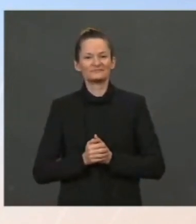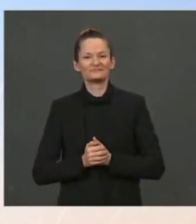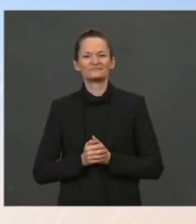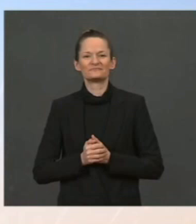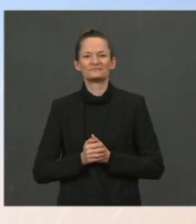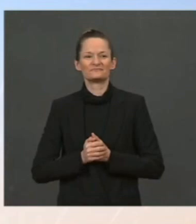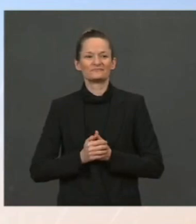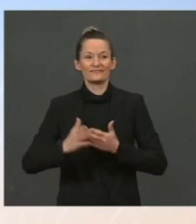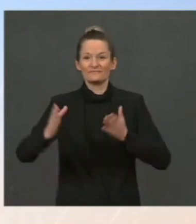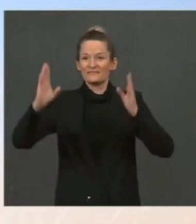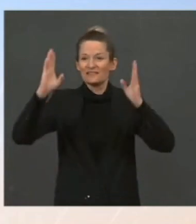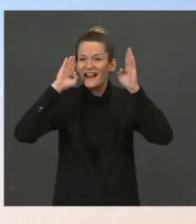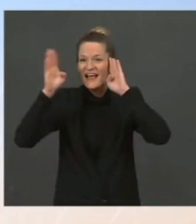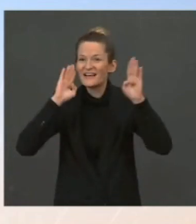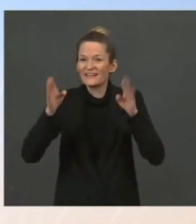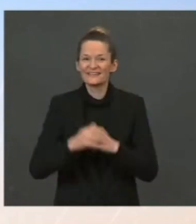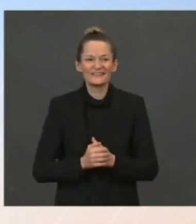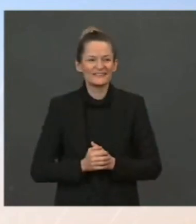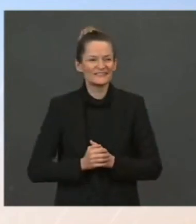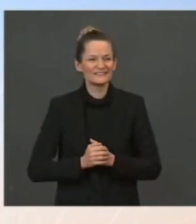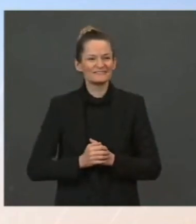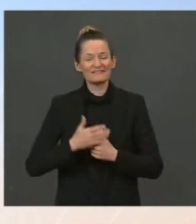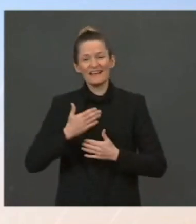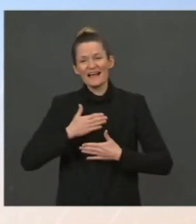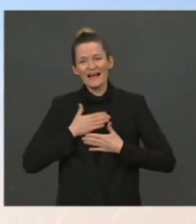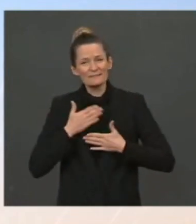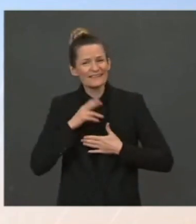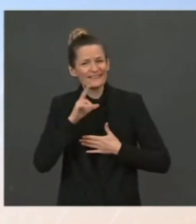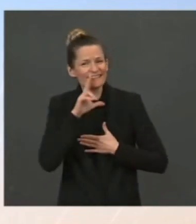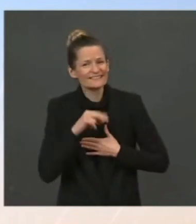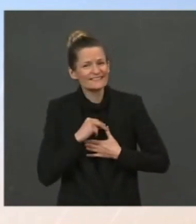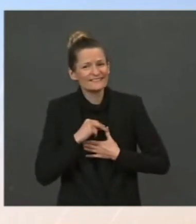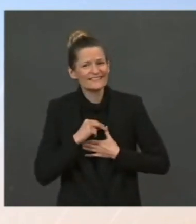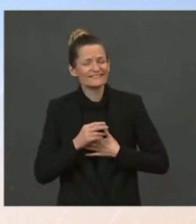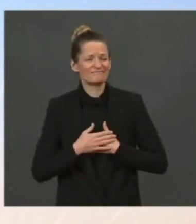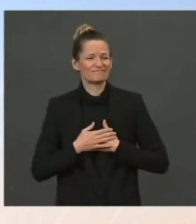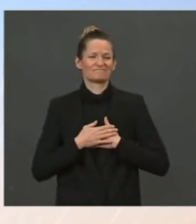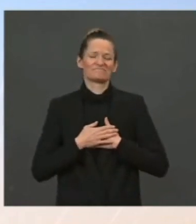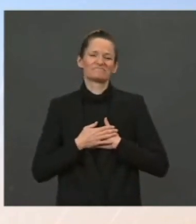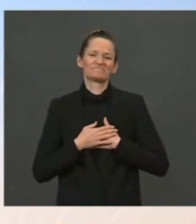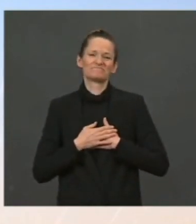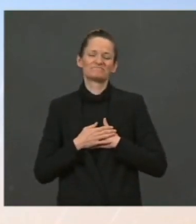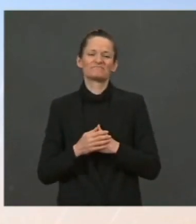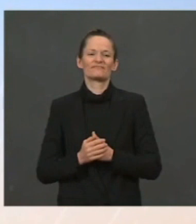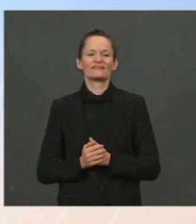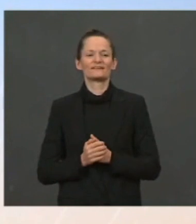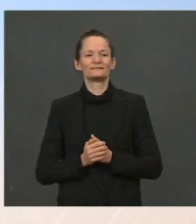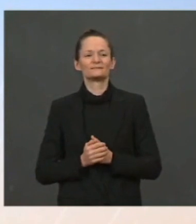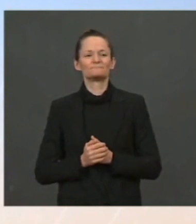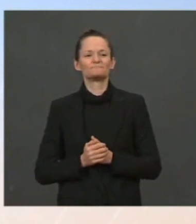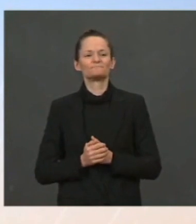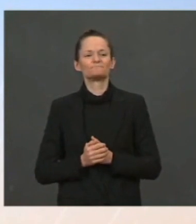Hello, everybody. Happy Thanksgiving to you all. So let me just start by saying,